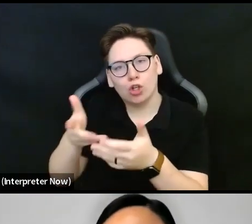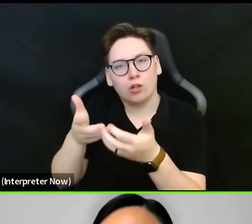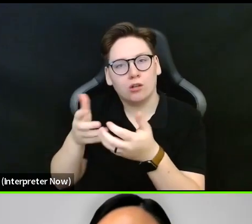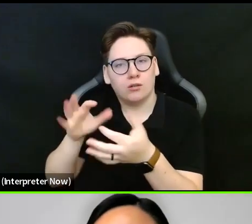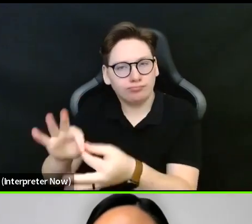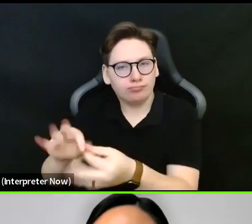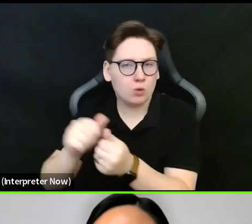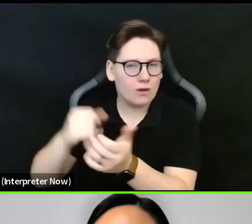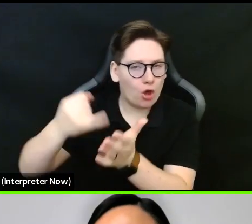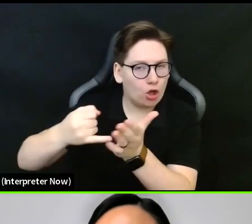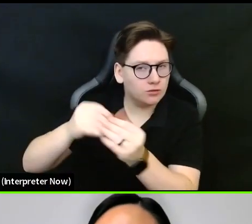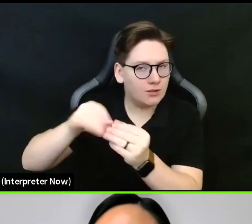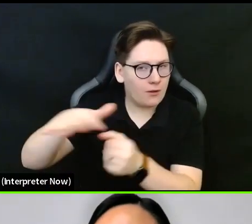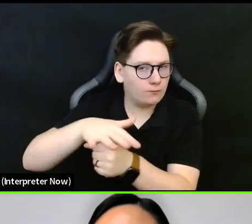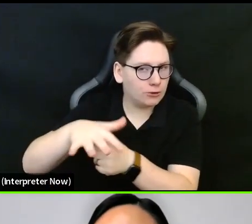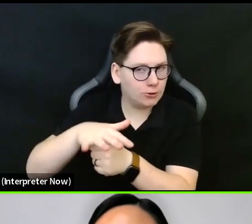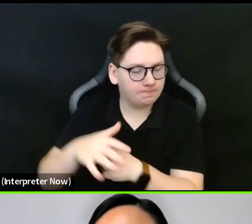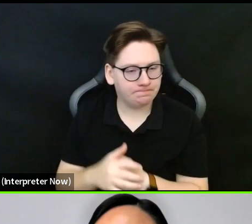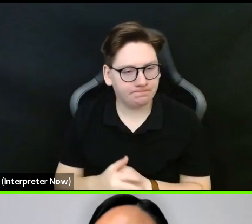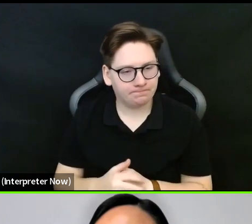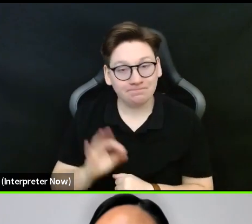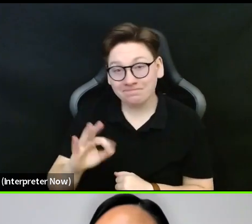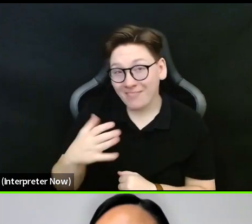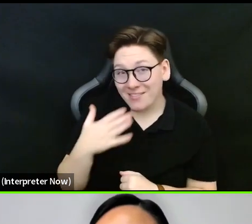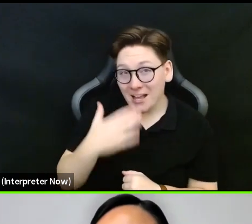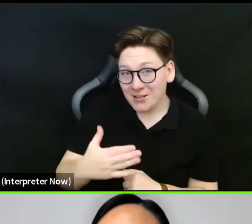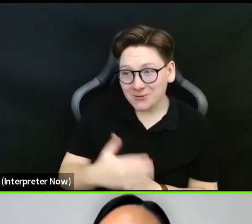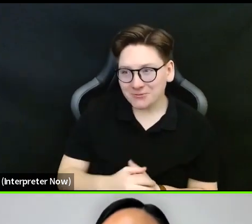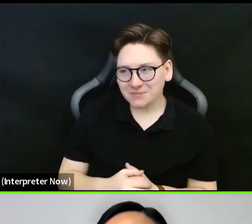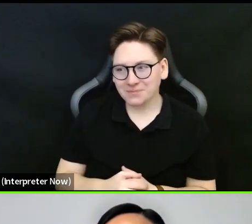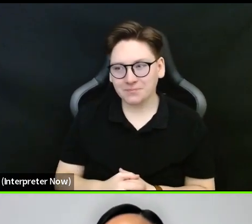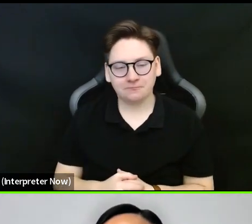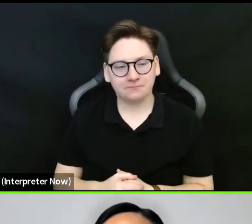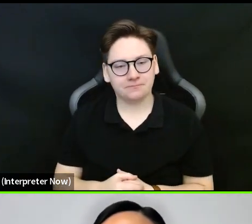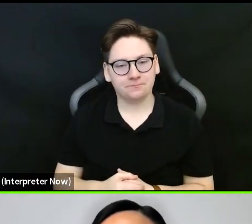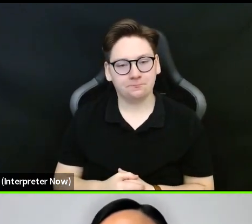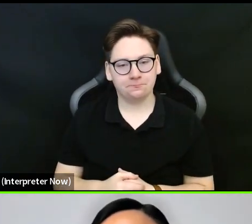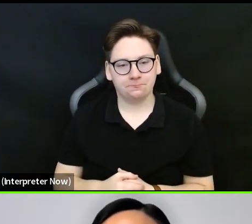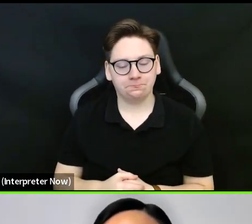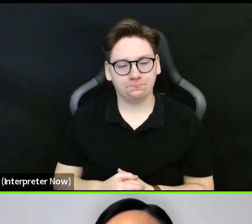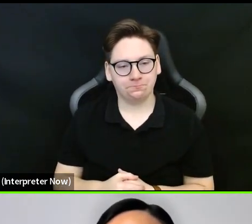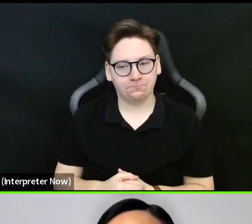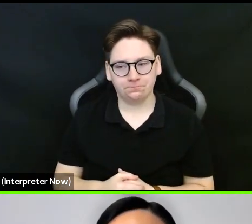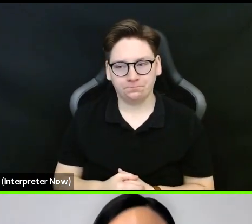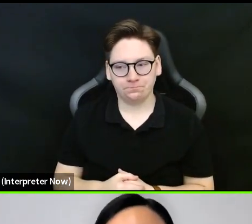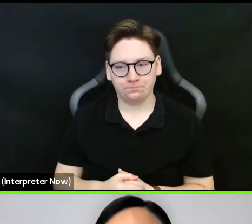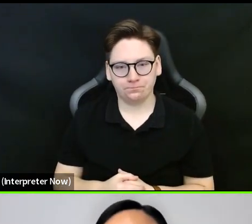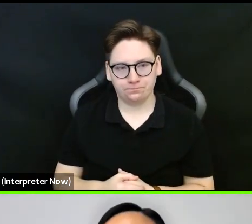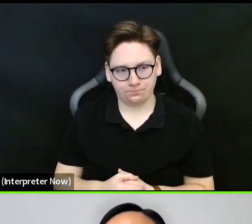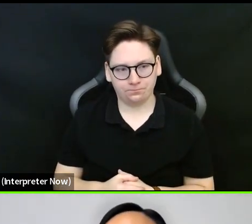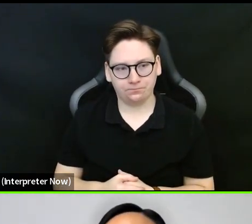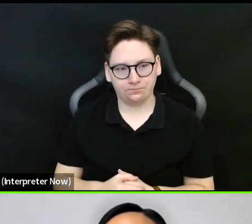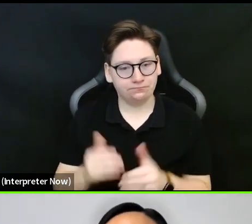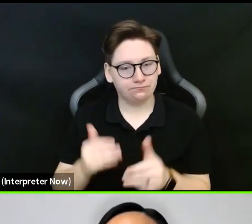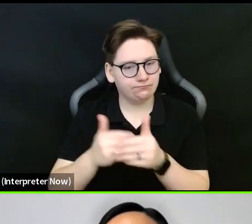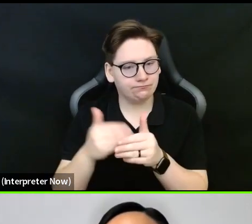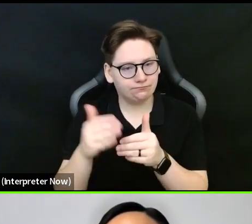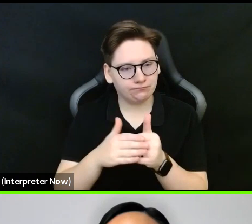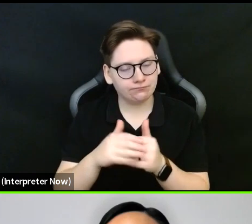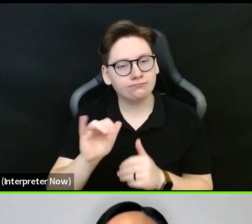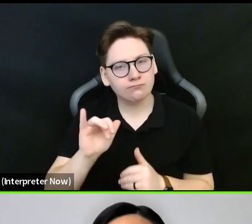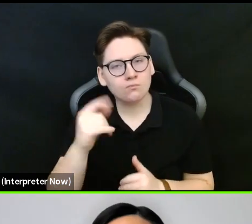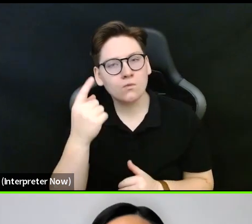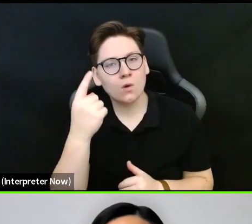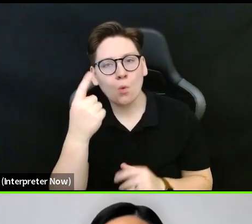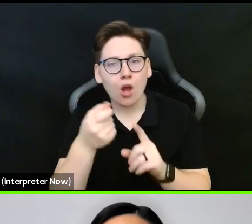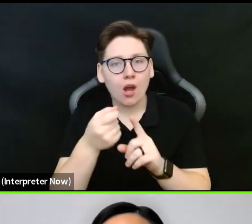Great. Great. Audrey. Our next question is, they understand that one-off concerts